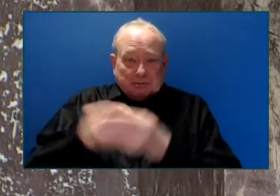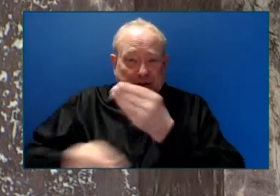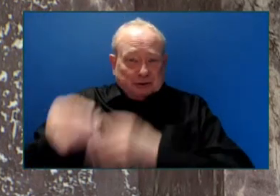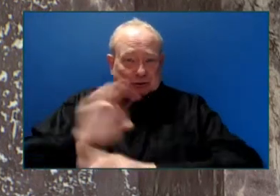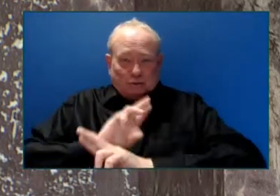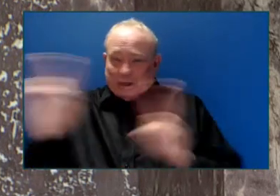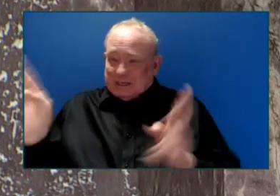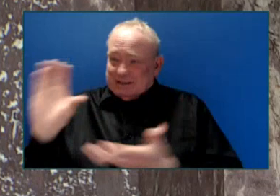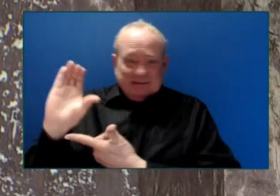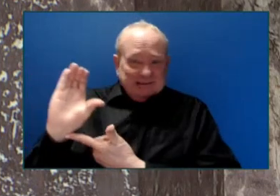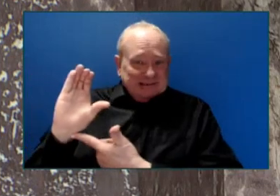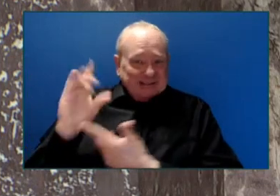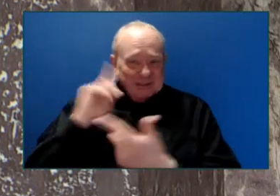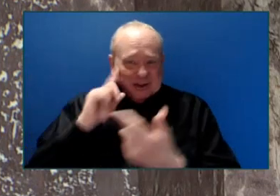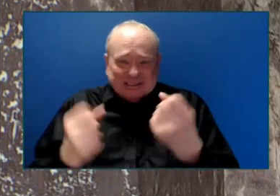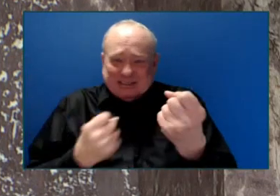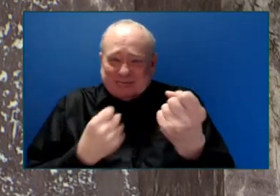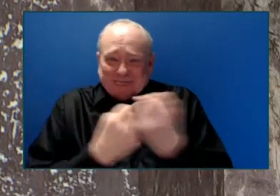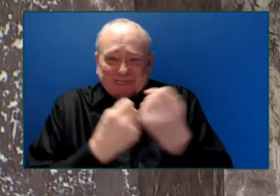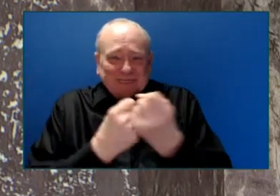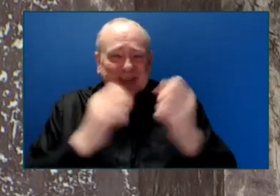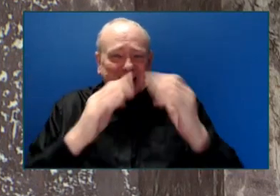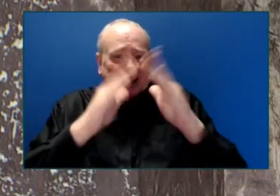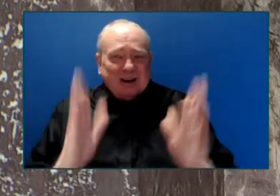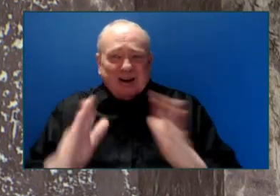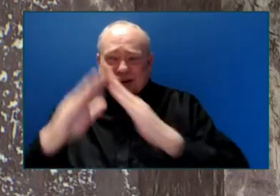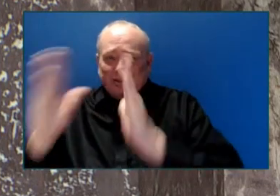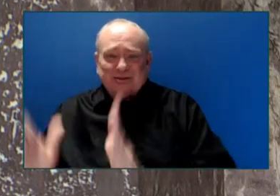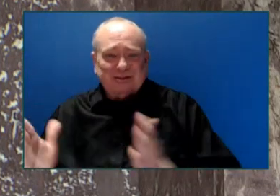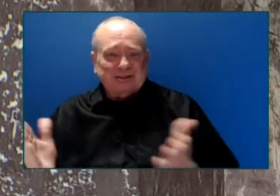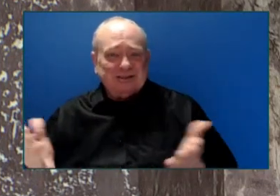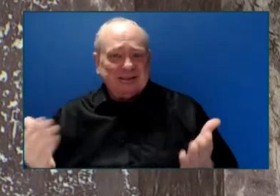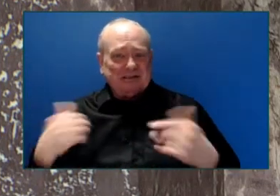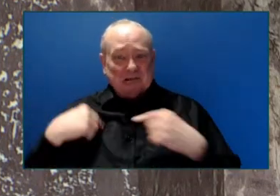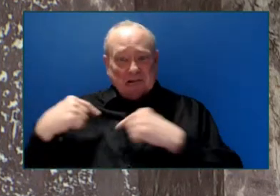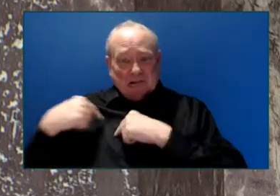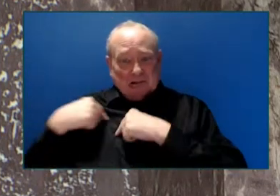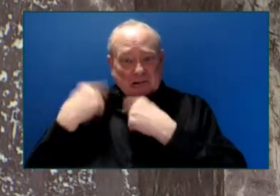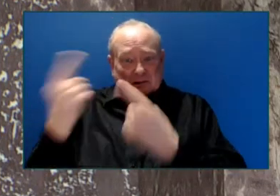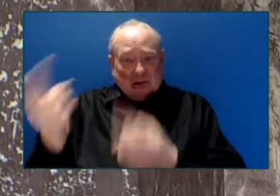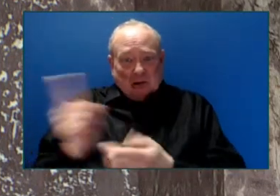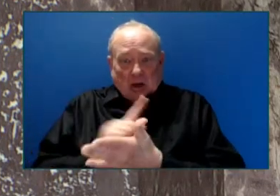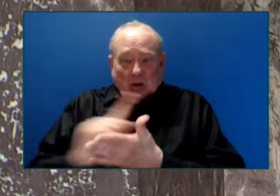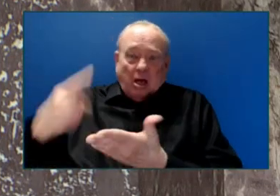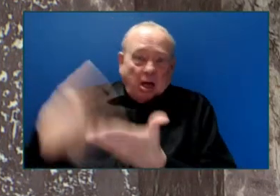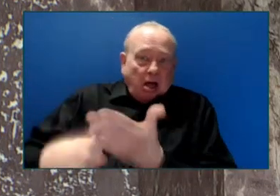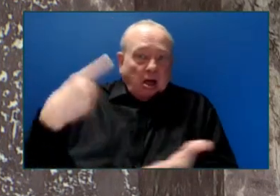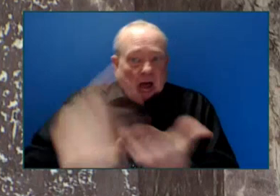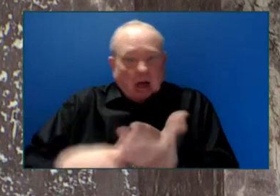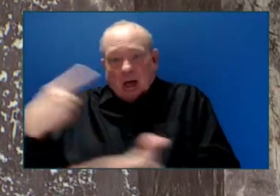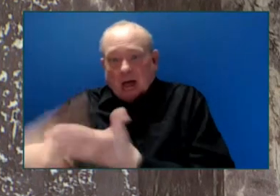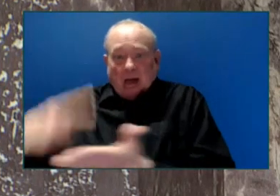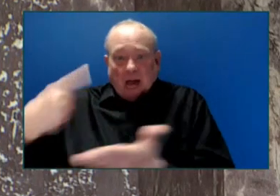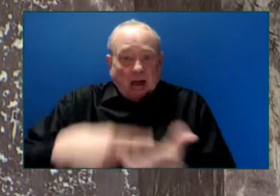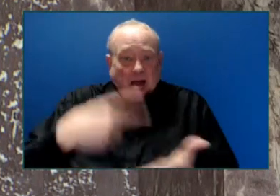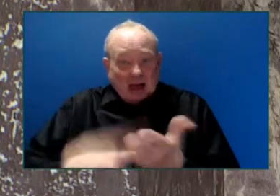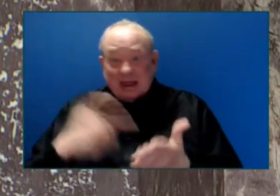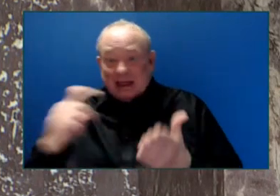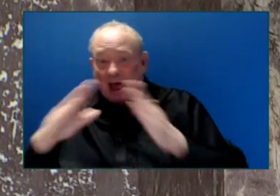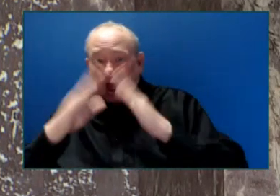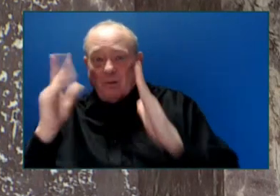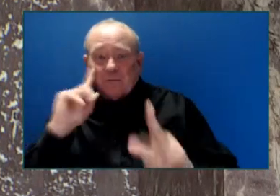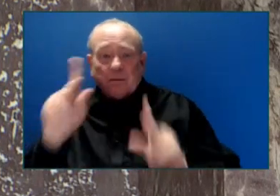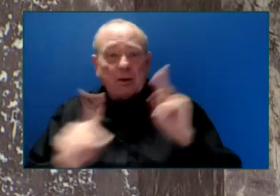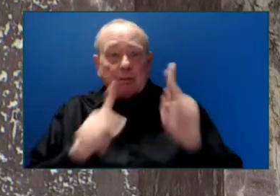housing that people need. We've been having this discussion all week. We need housing for people that want to buy from everything to people that are